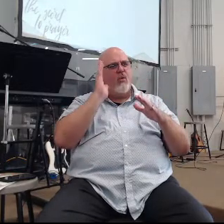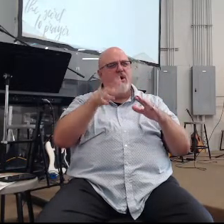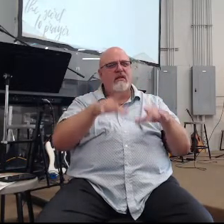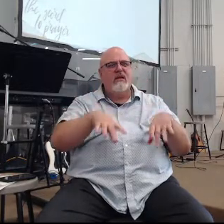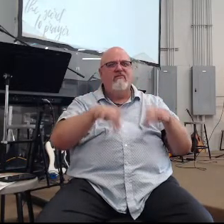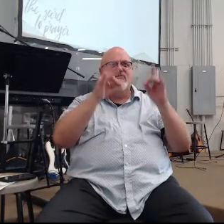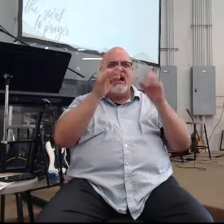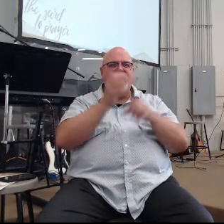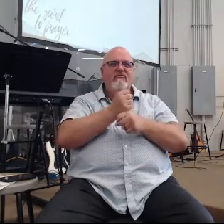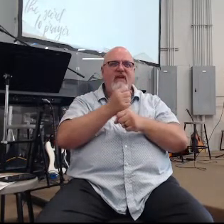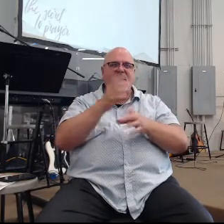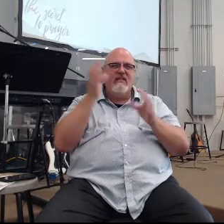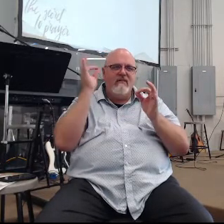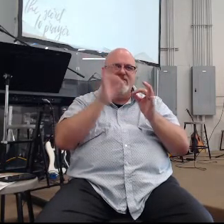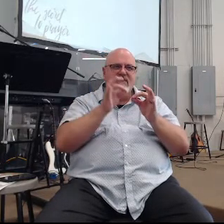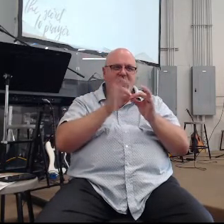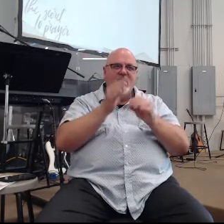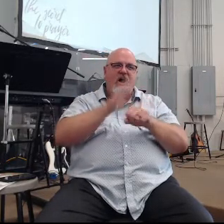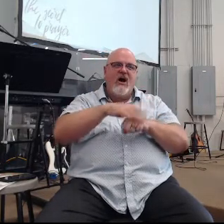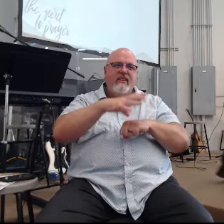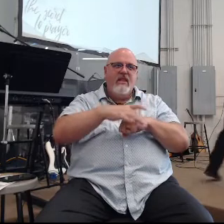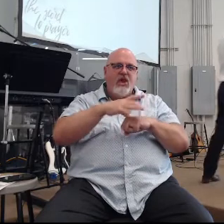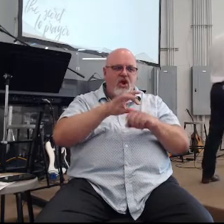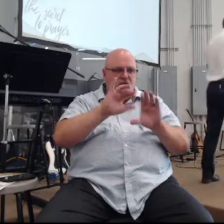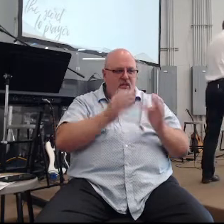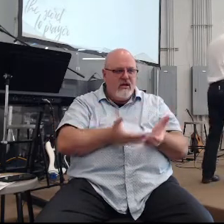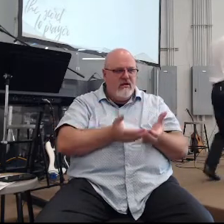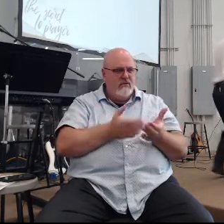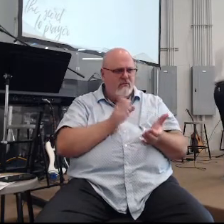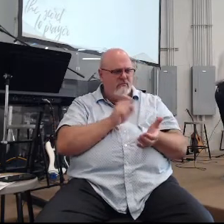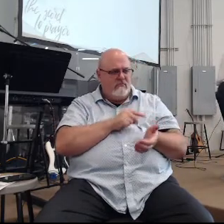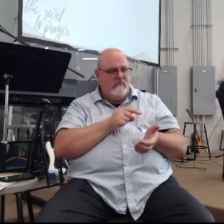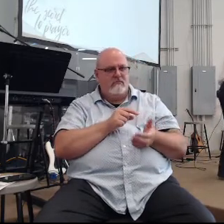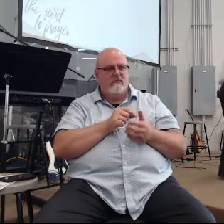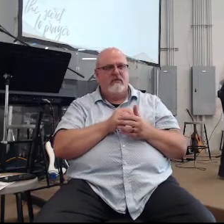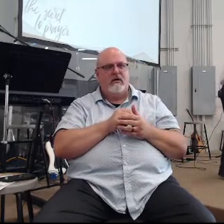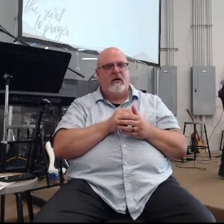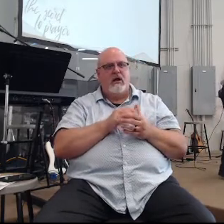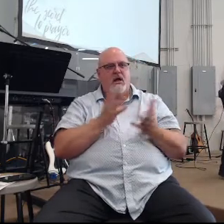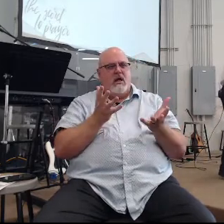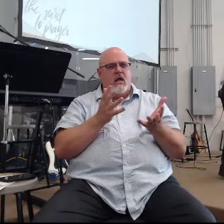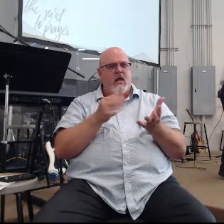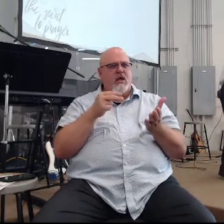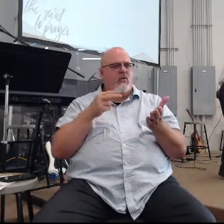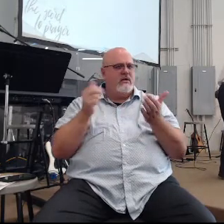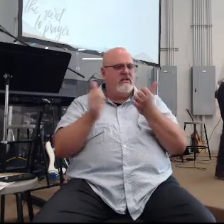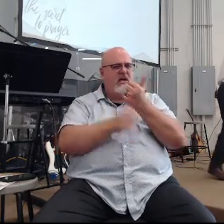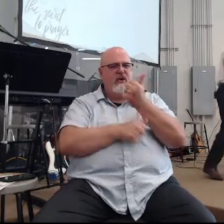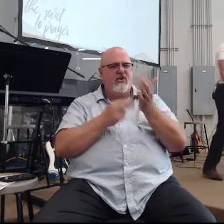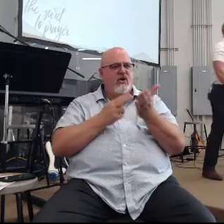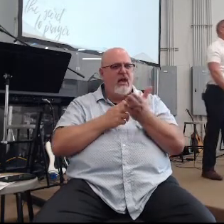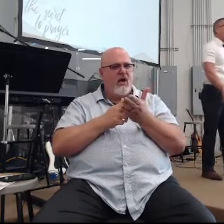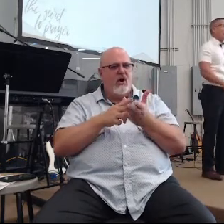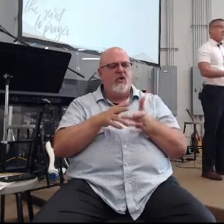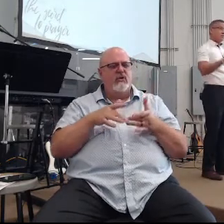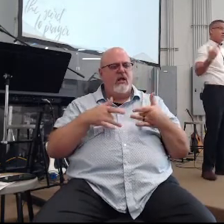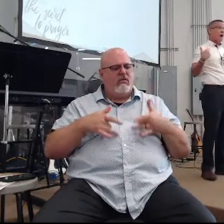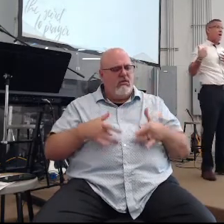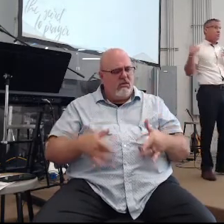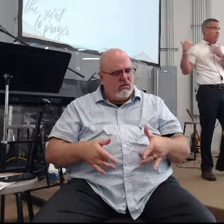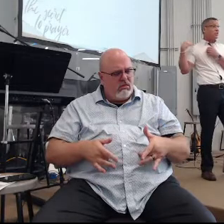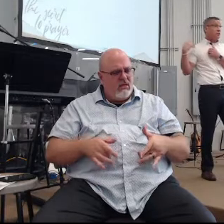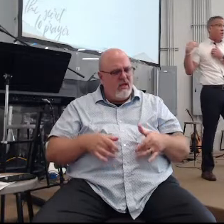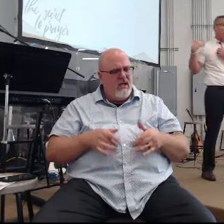faith on the earth he was under some sort of such holy discouragement at the time